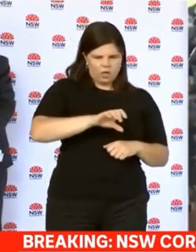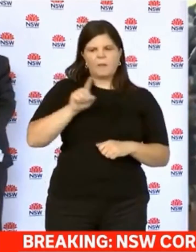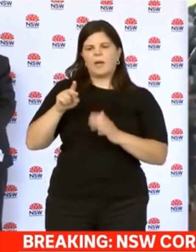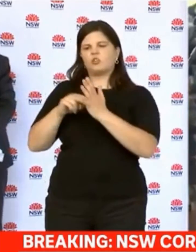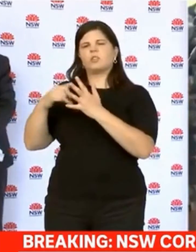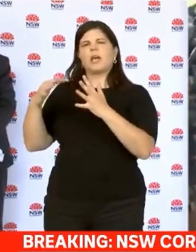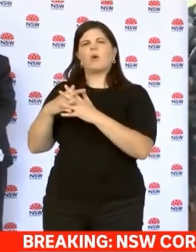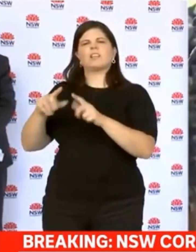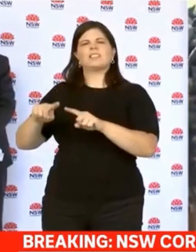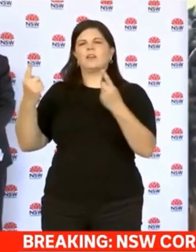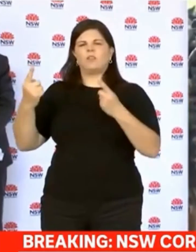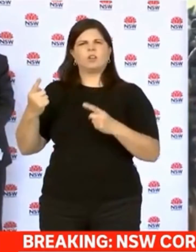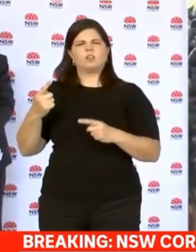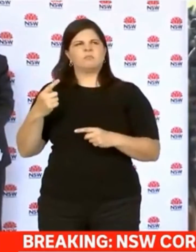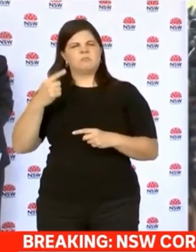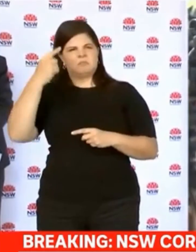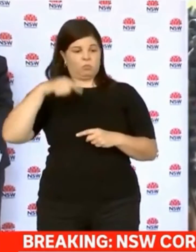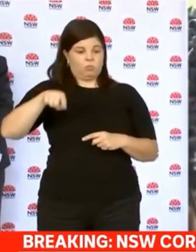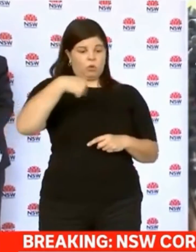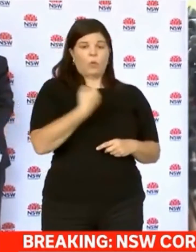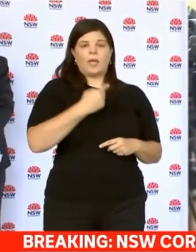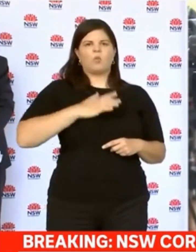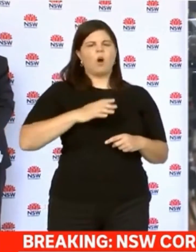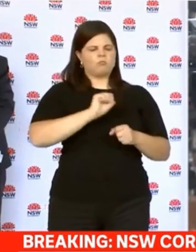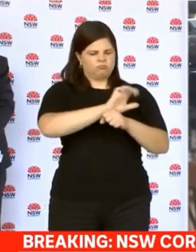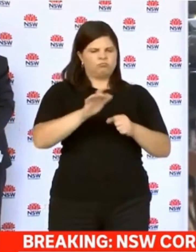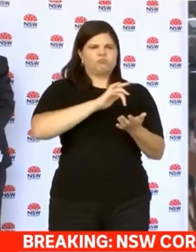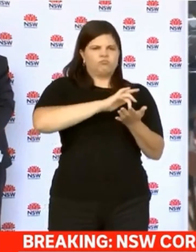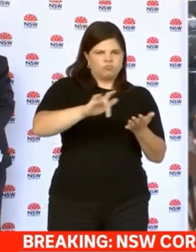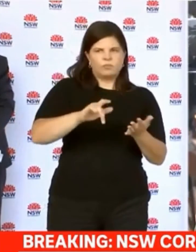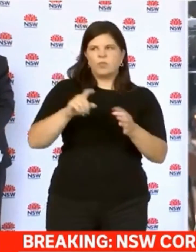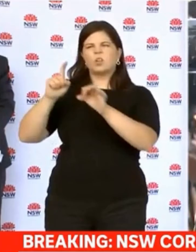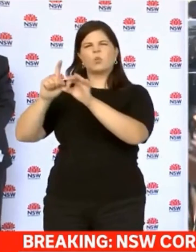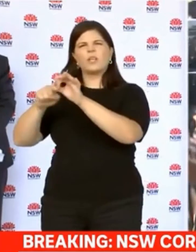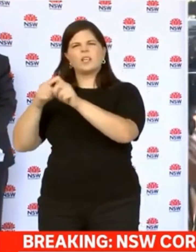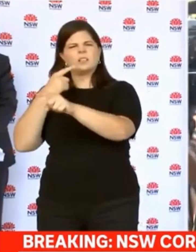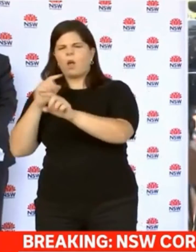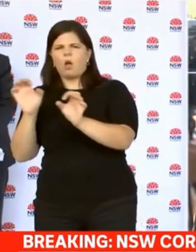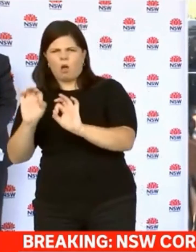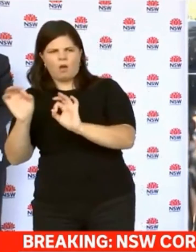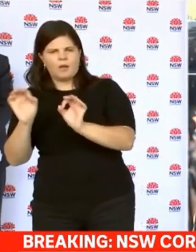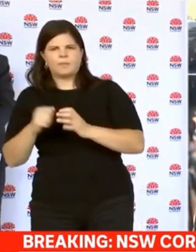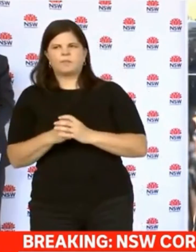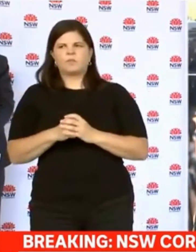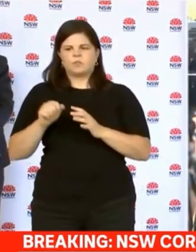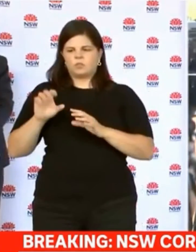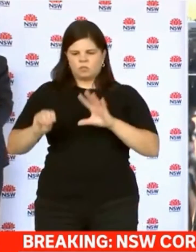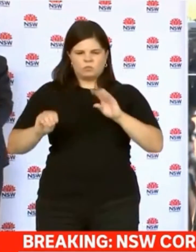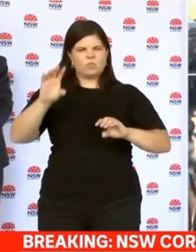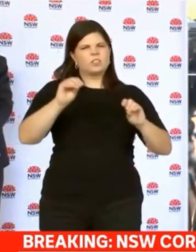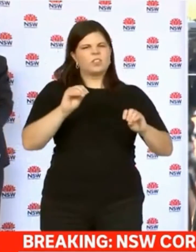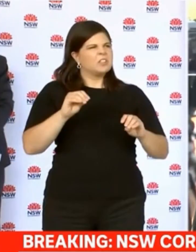elimination strategy as opposed to suppression. The Queensland Premier today said that that's not the case in her state. How can people trust